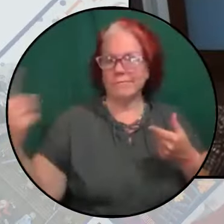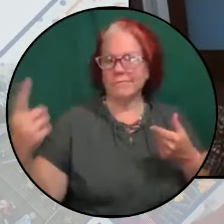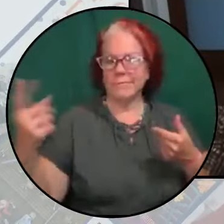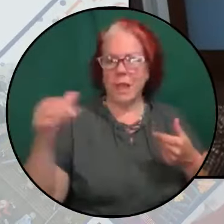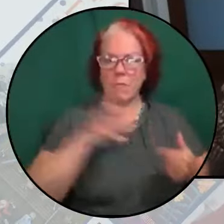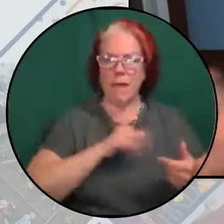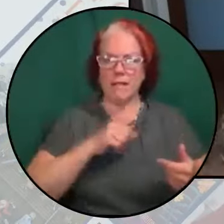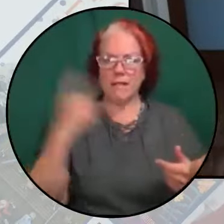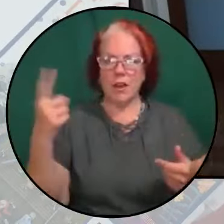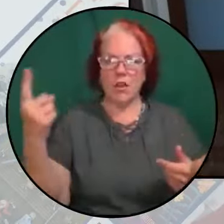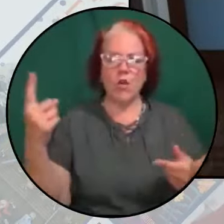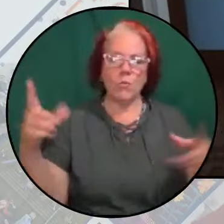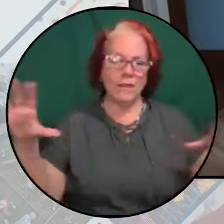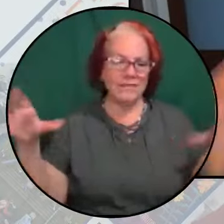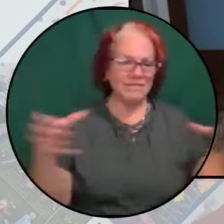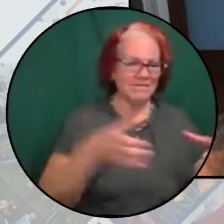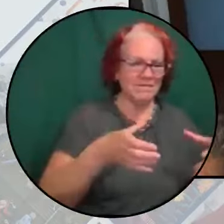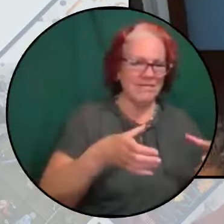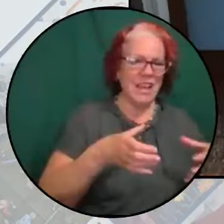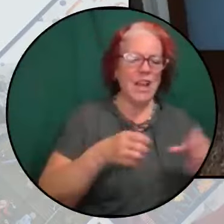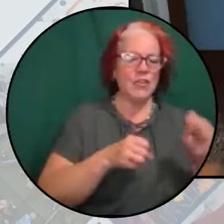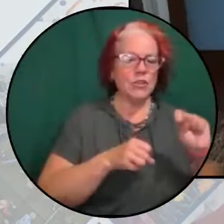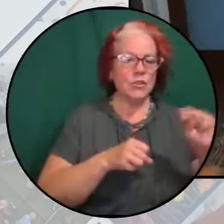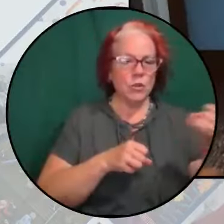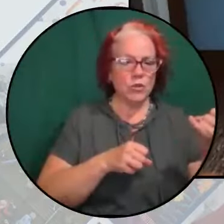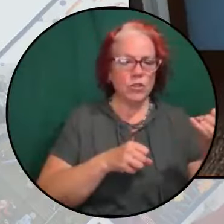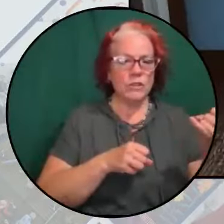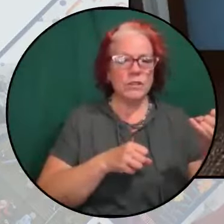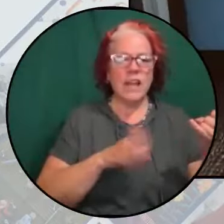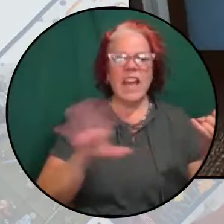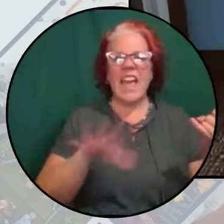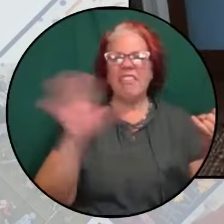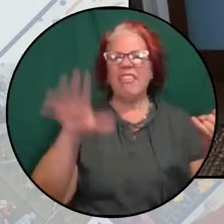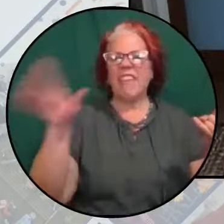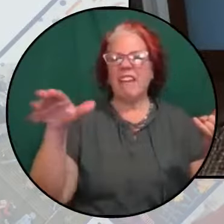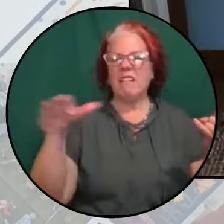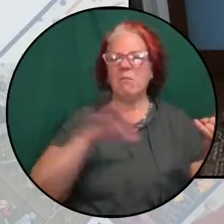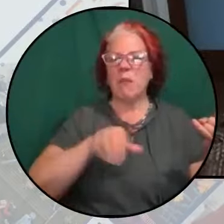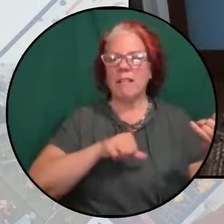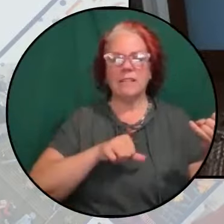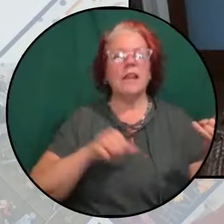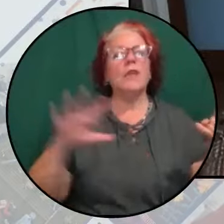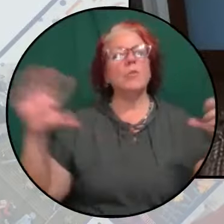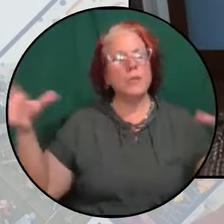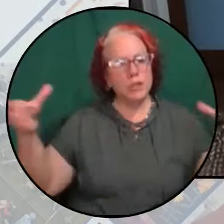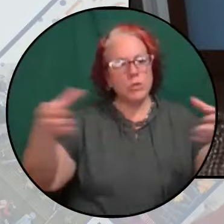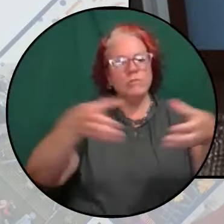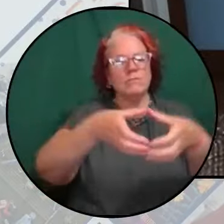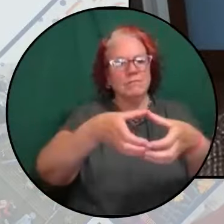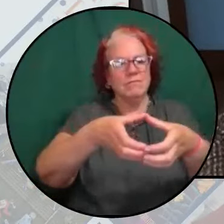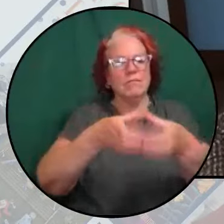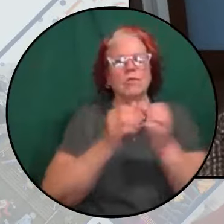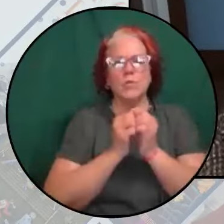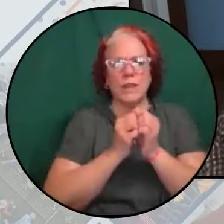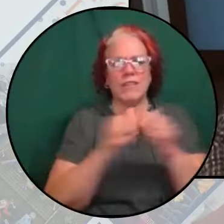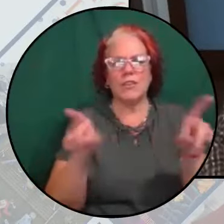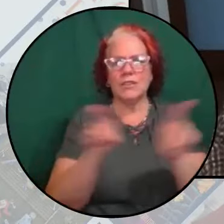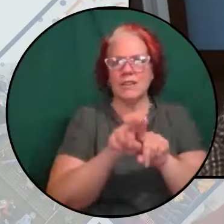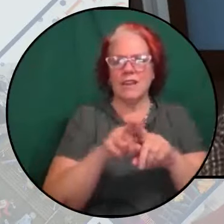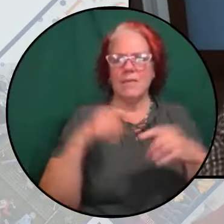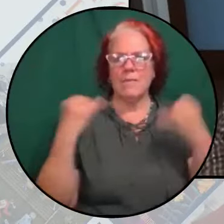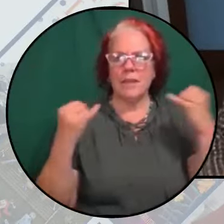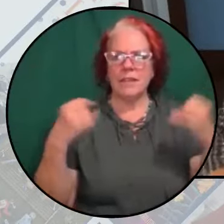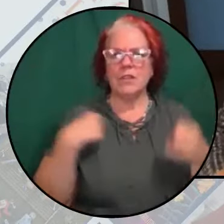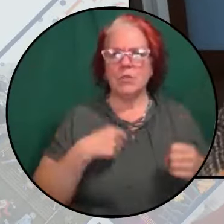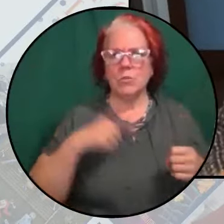there's social justice and then there's the question of Palestine. Palestine. So that, you know, I think we